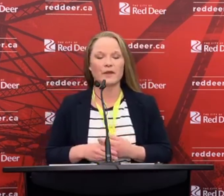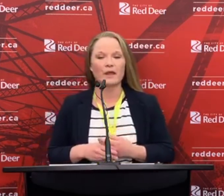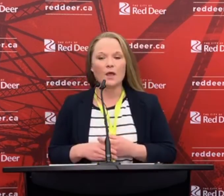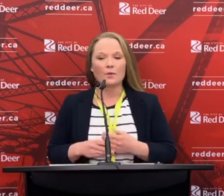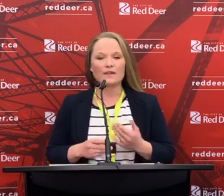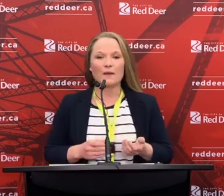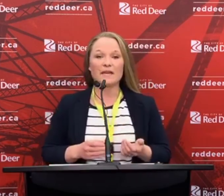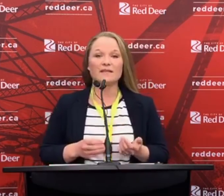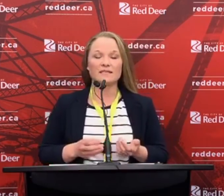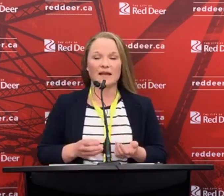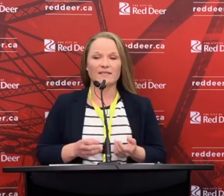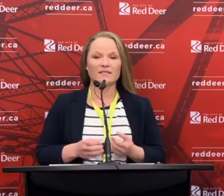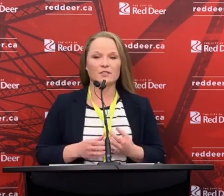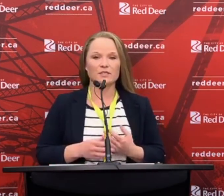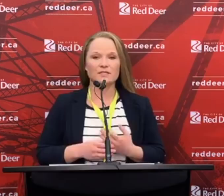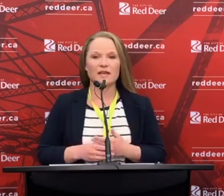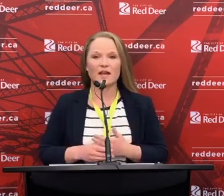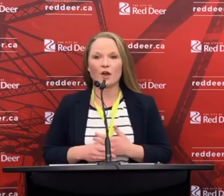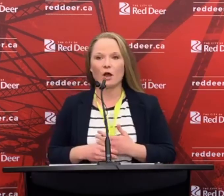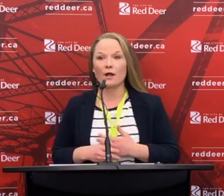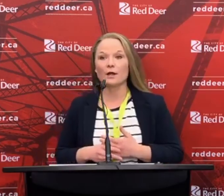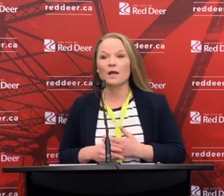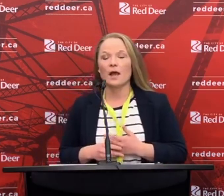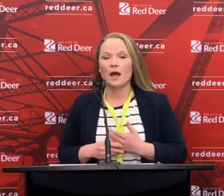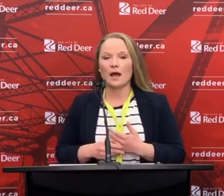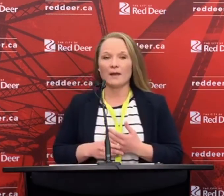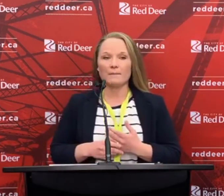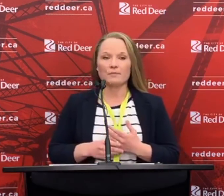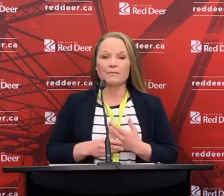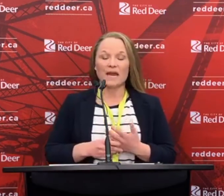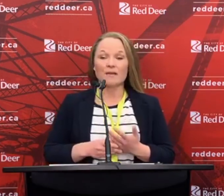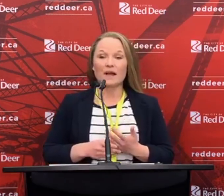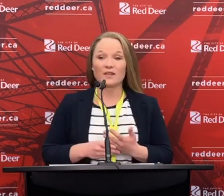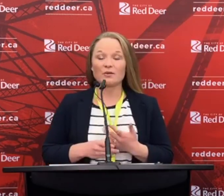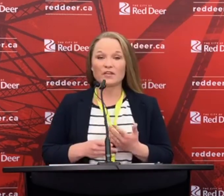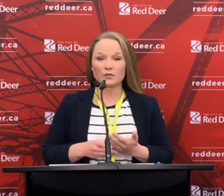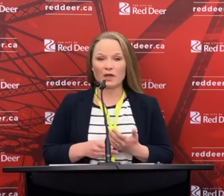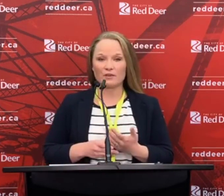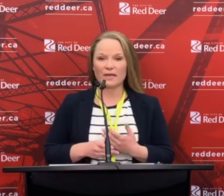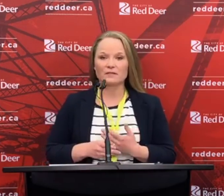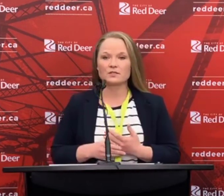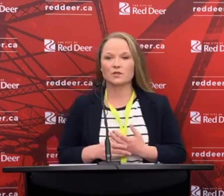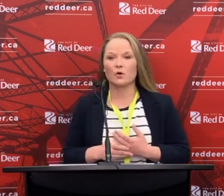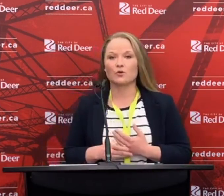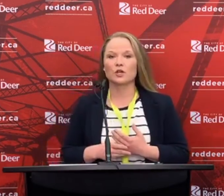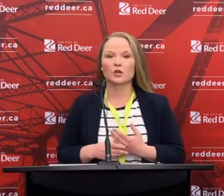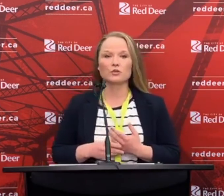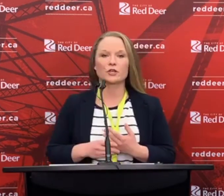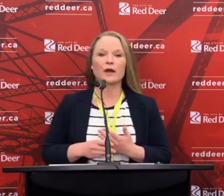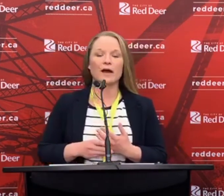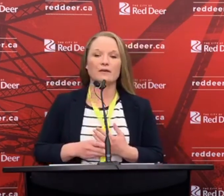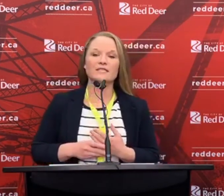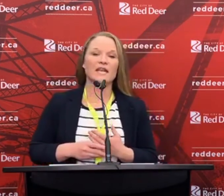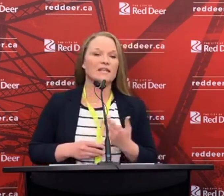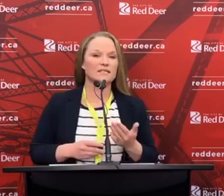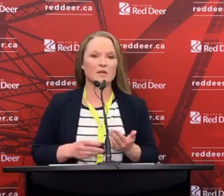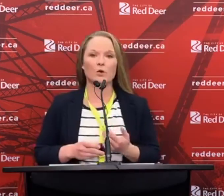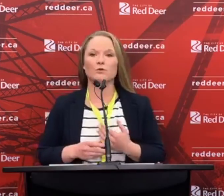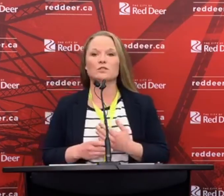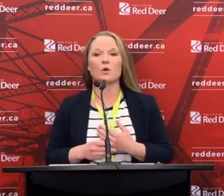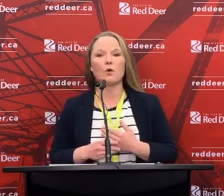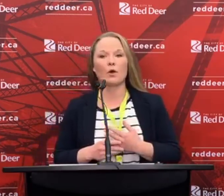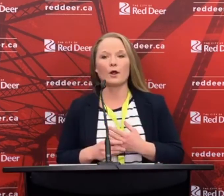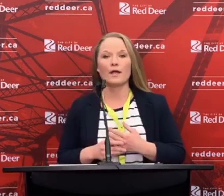Centre. With that being said, decisions that are made by the provincial government, so the closure of, say,